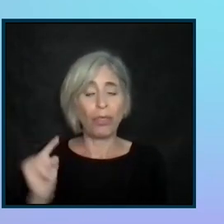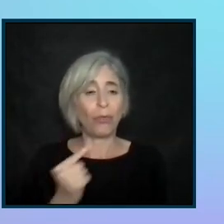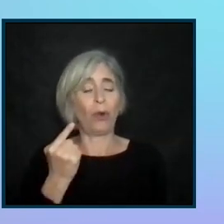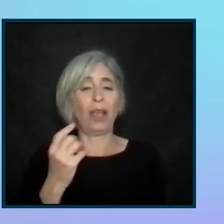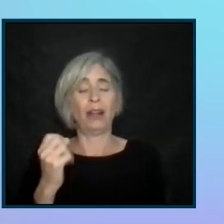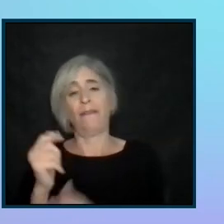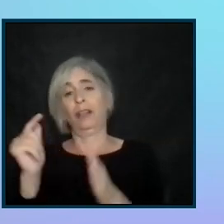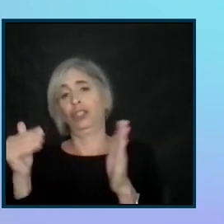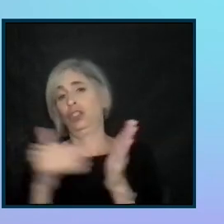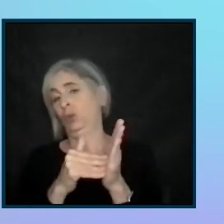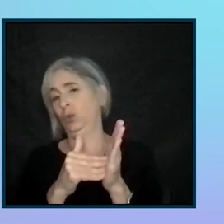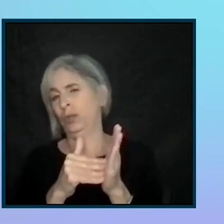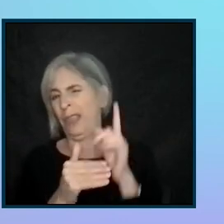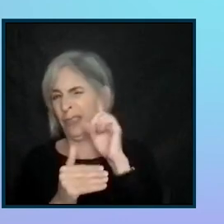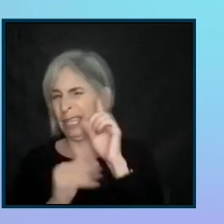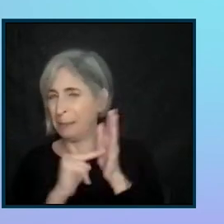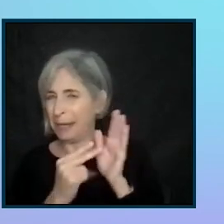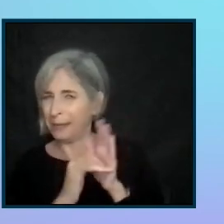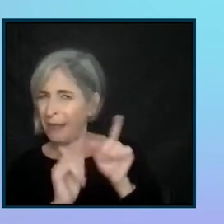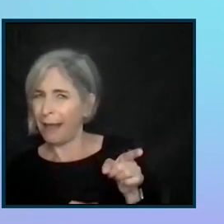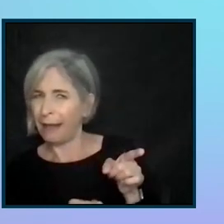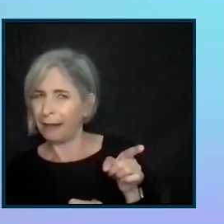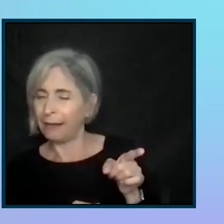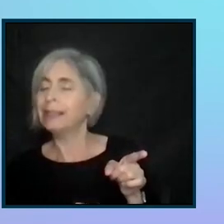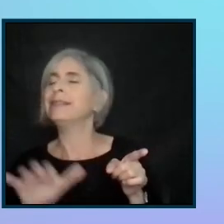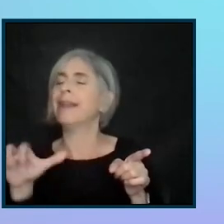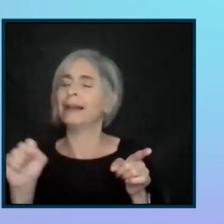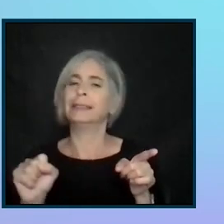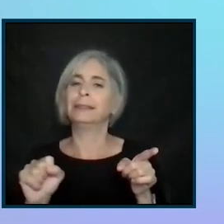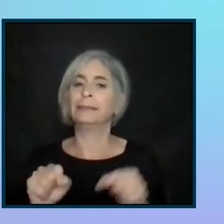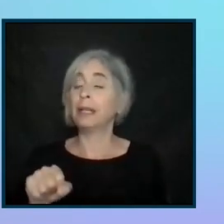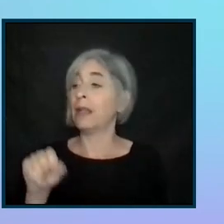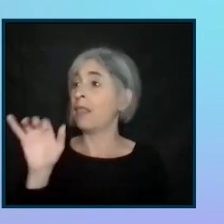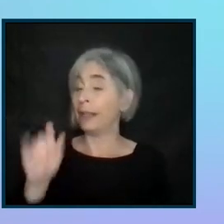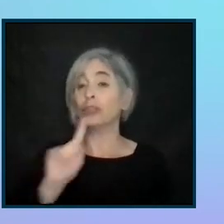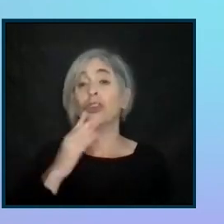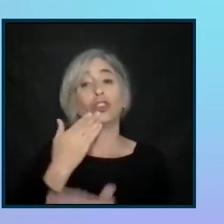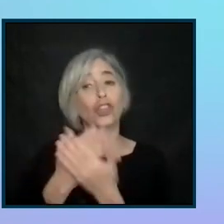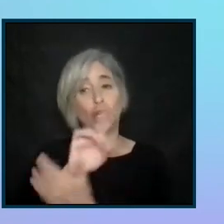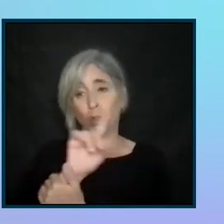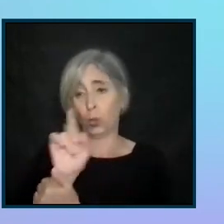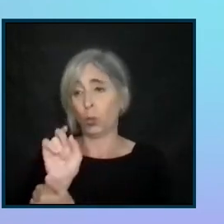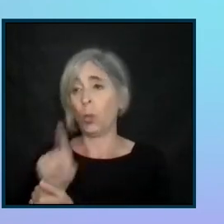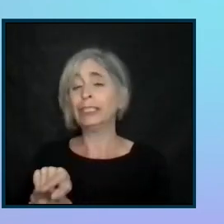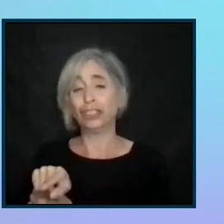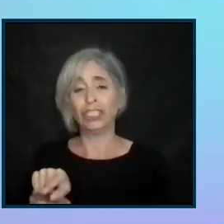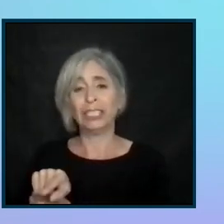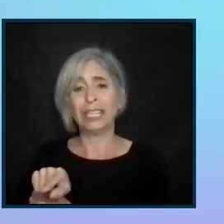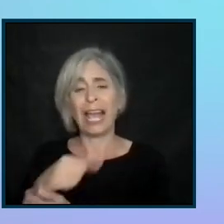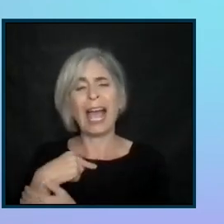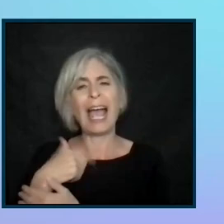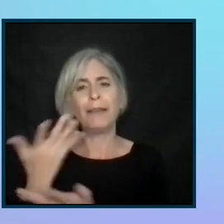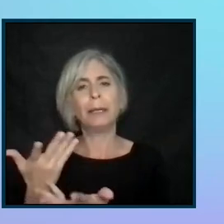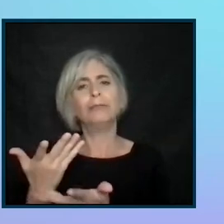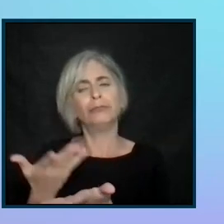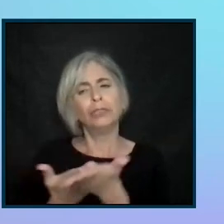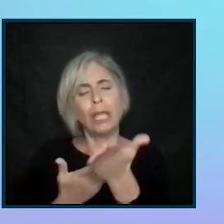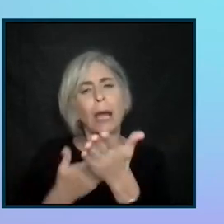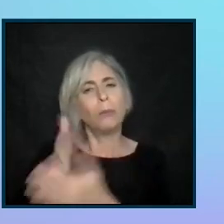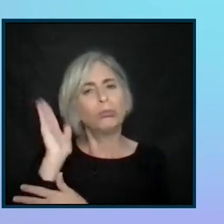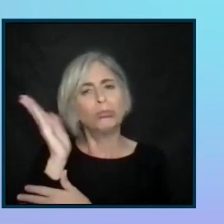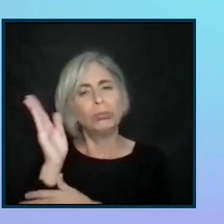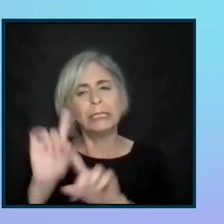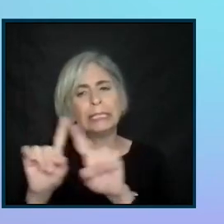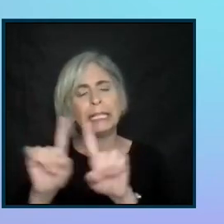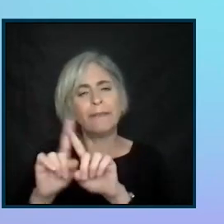litigation, I think is what he meant. Do you think? Yeah. Yeah, that is a really good question. I have done a couple talks in Basque